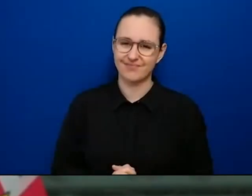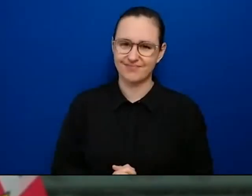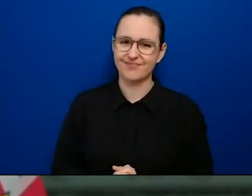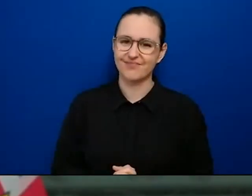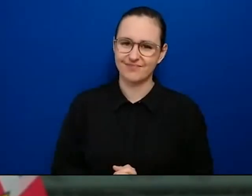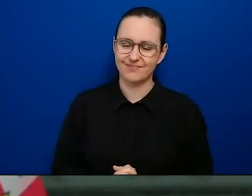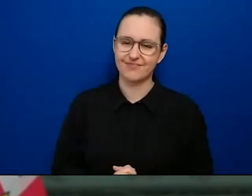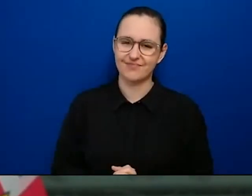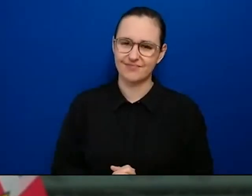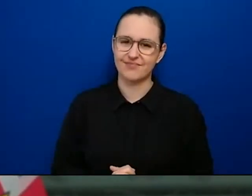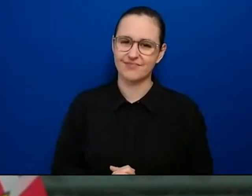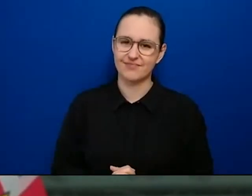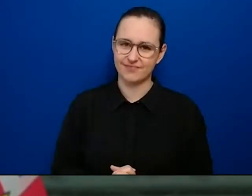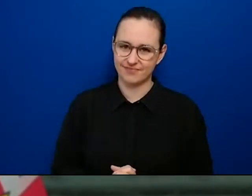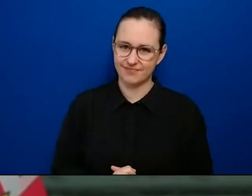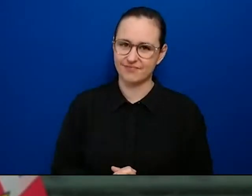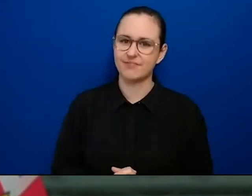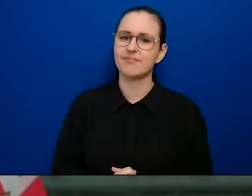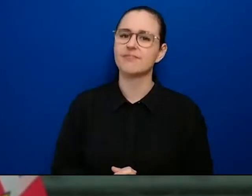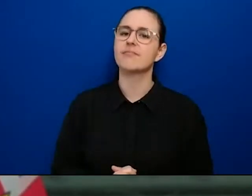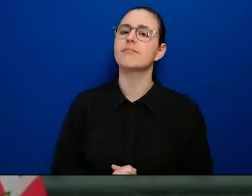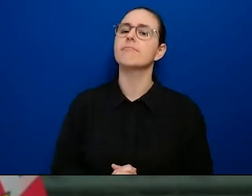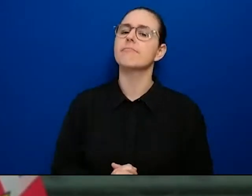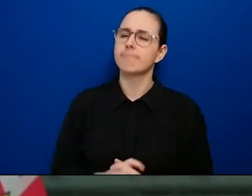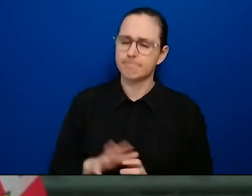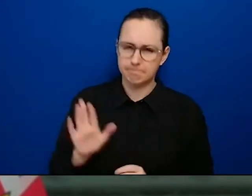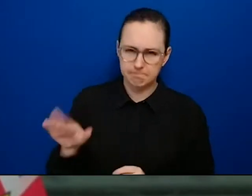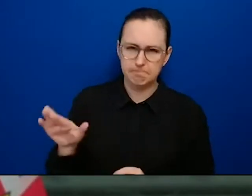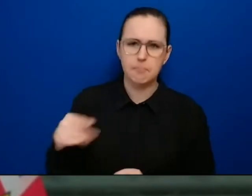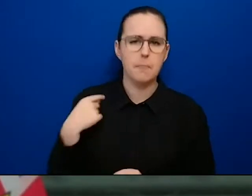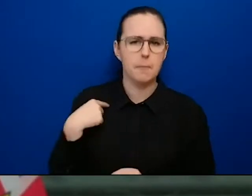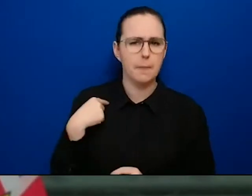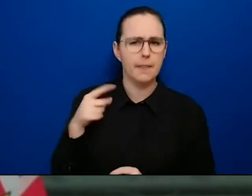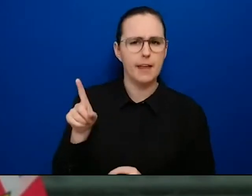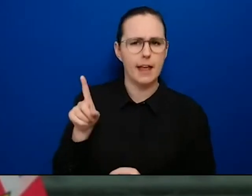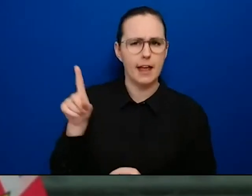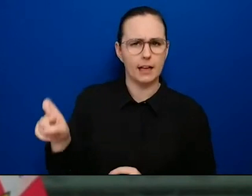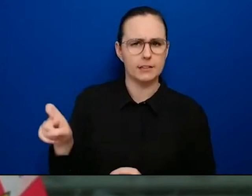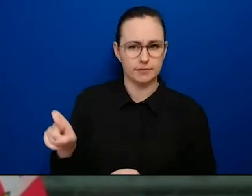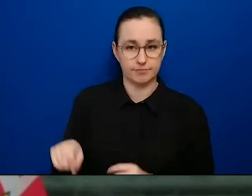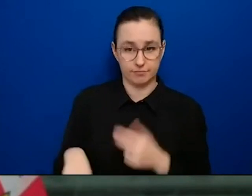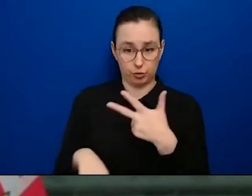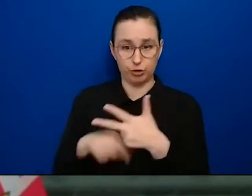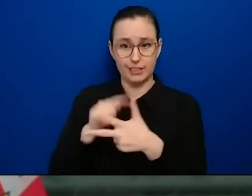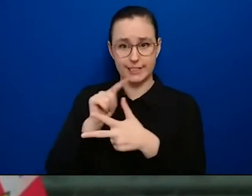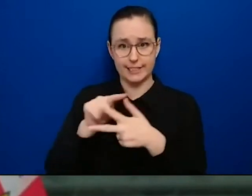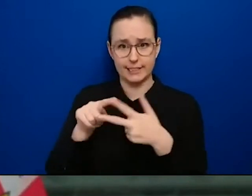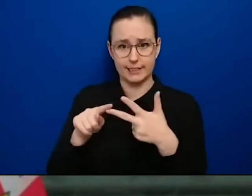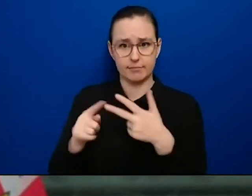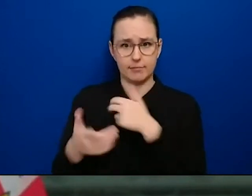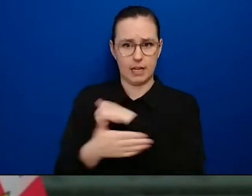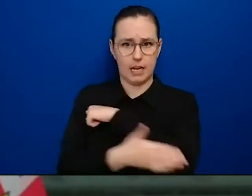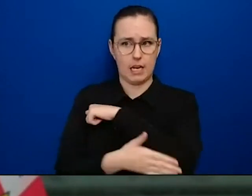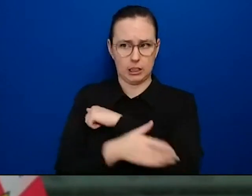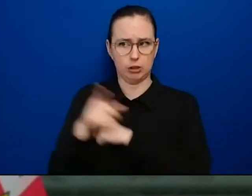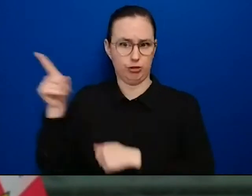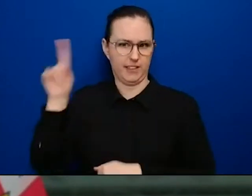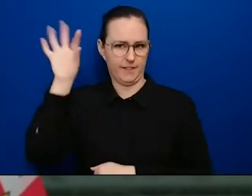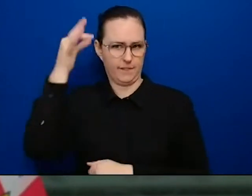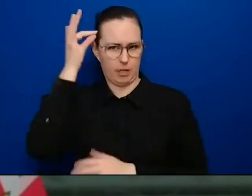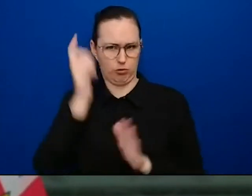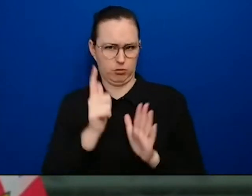Hi, it's actually Binder Sajjan. I just wanted to ask, with three more countries added to the federal list of banned flights,